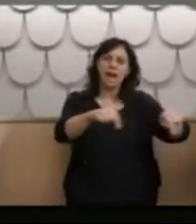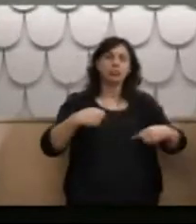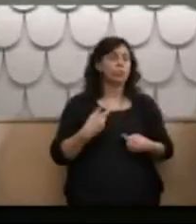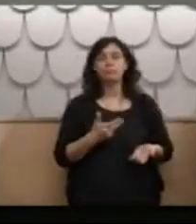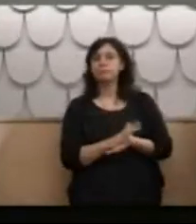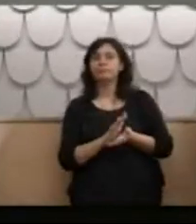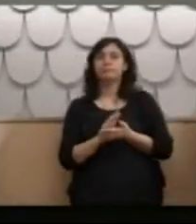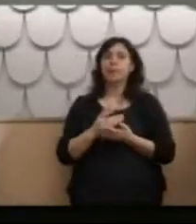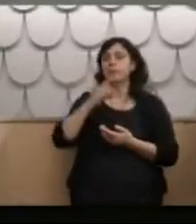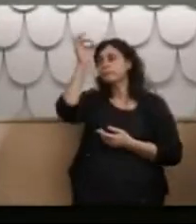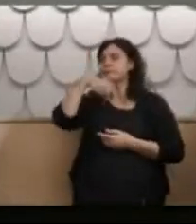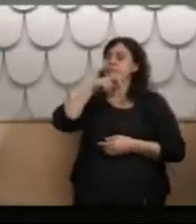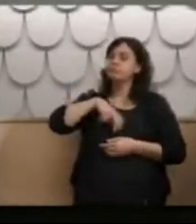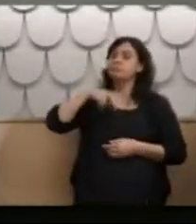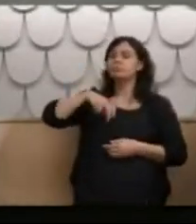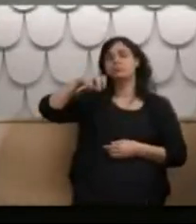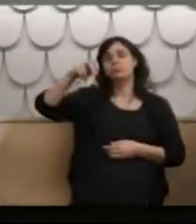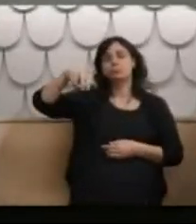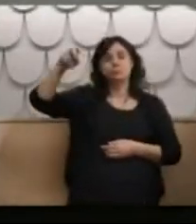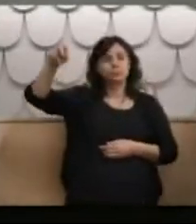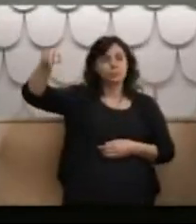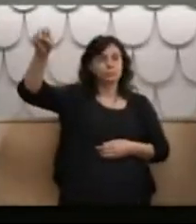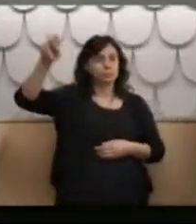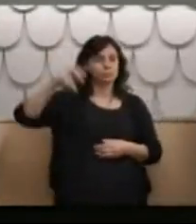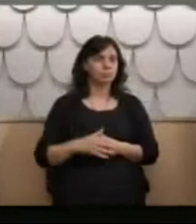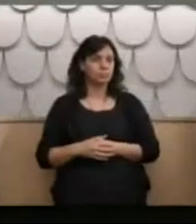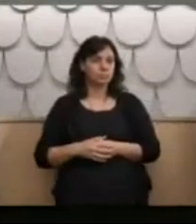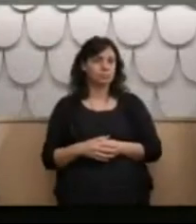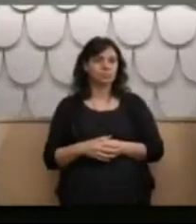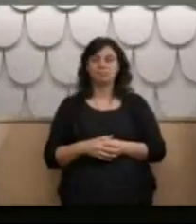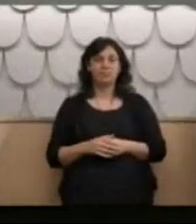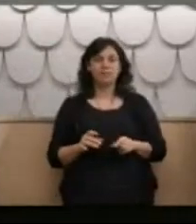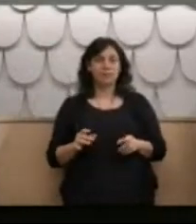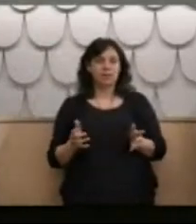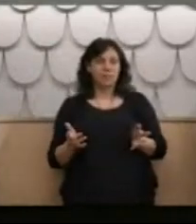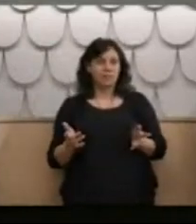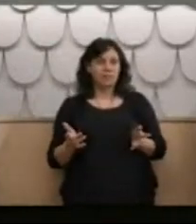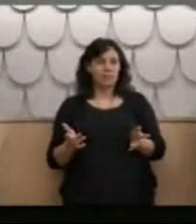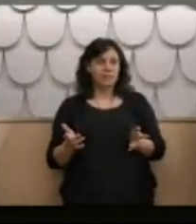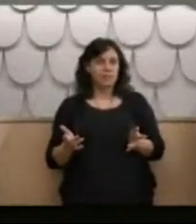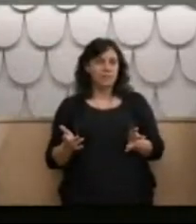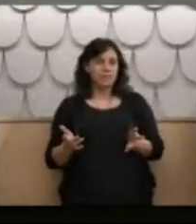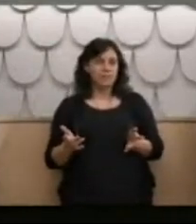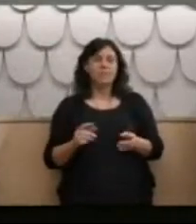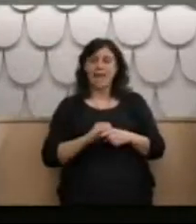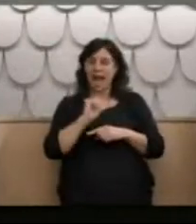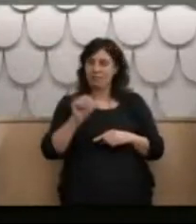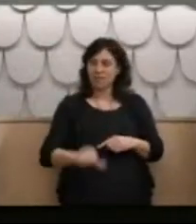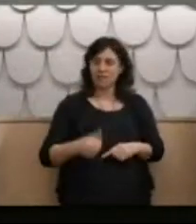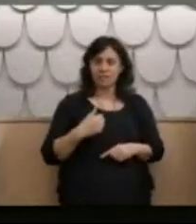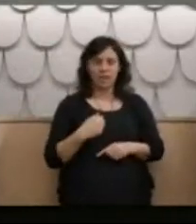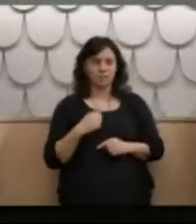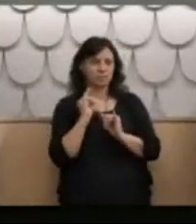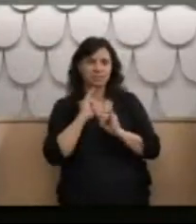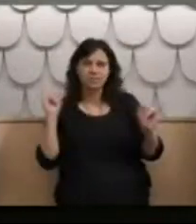stairs with the nurse. After that, I was like the other boys. I had to be dragged up. I was terrified all the time of